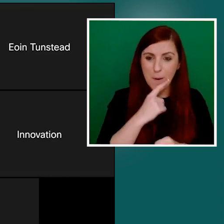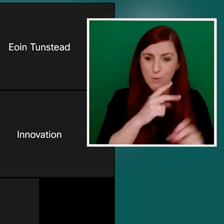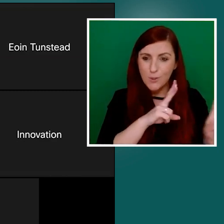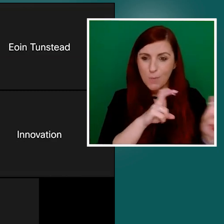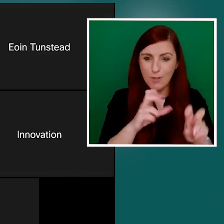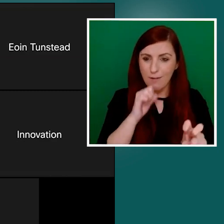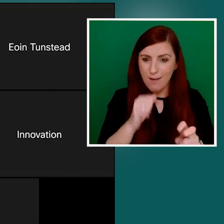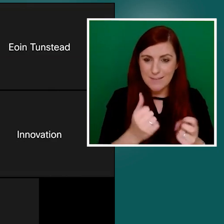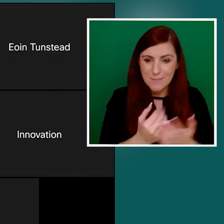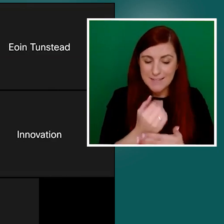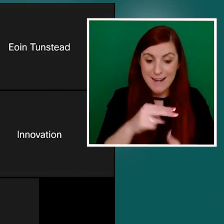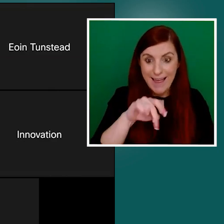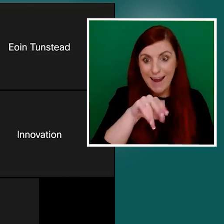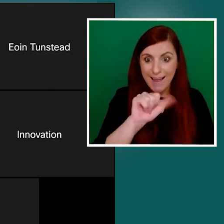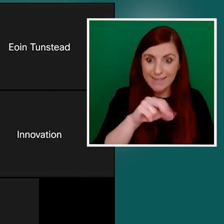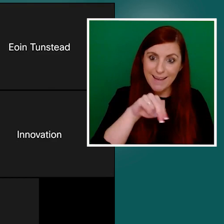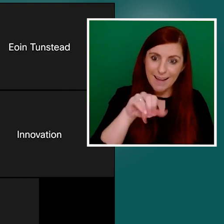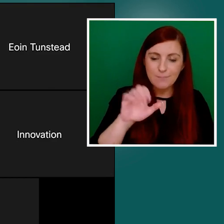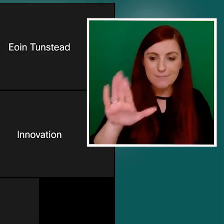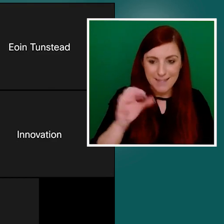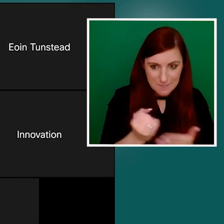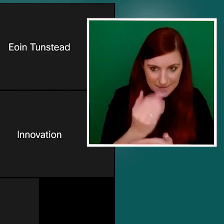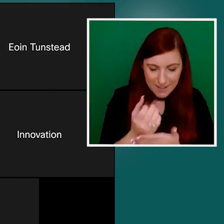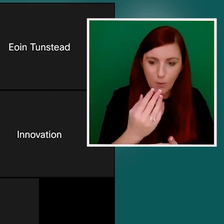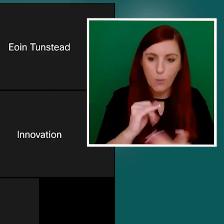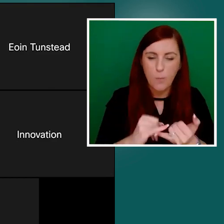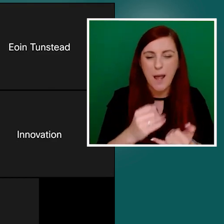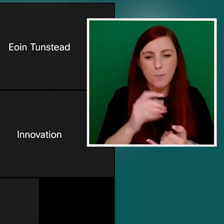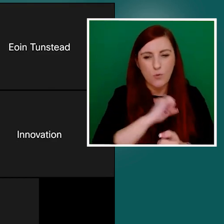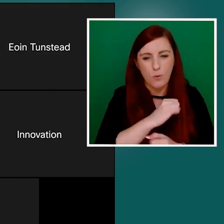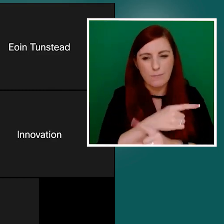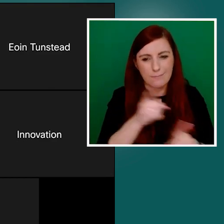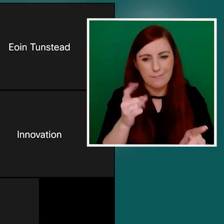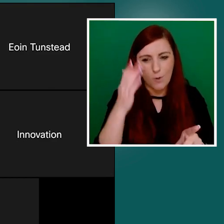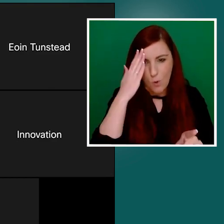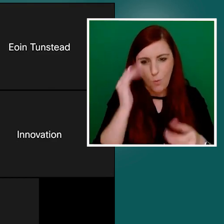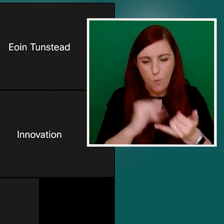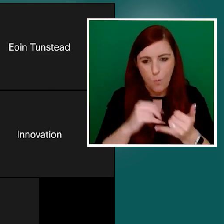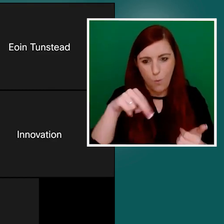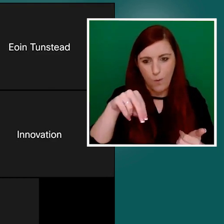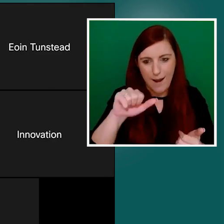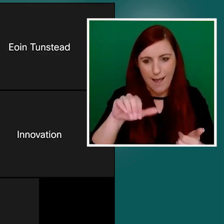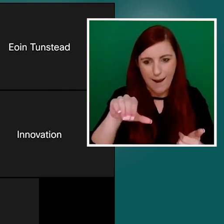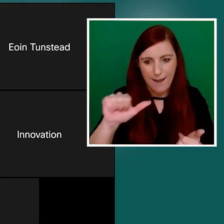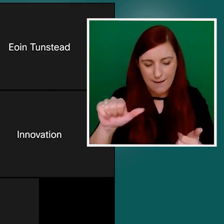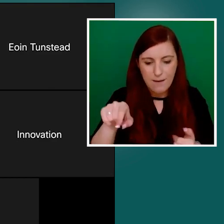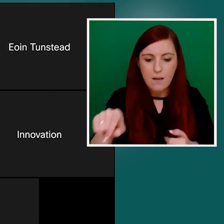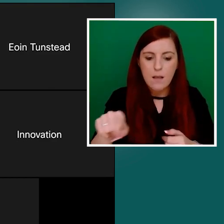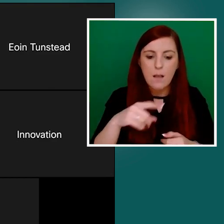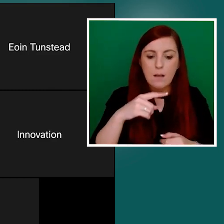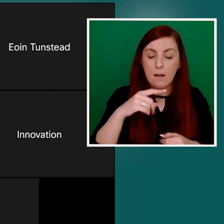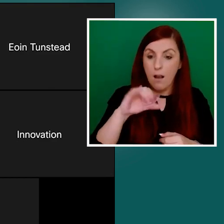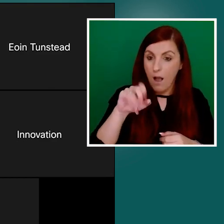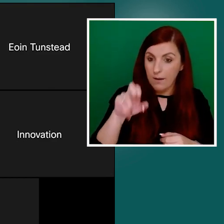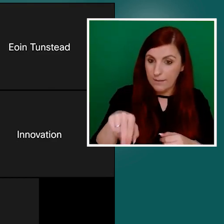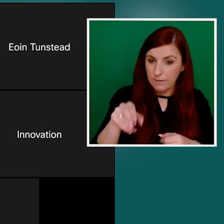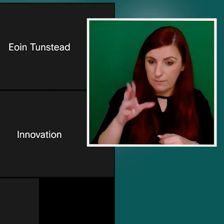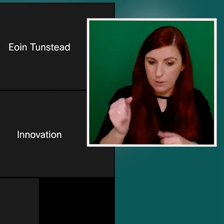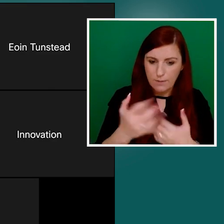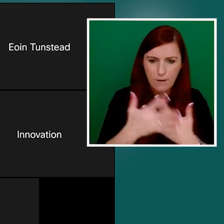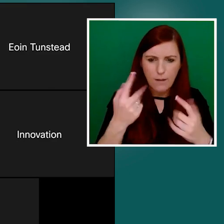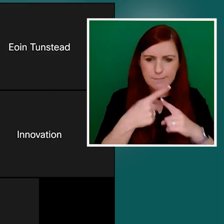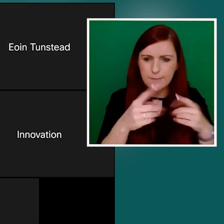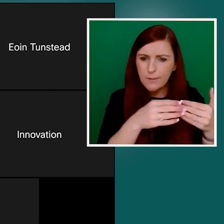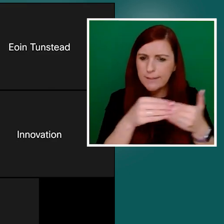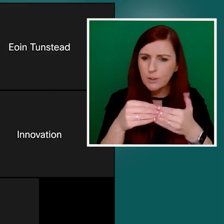around the network. Colleen has held quite a number of leadership roles in the Irish civil and public service since 1990.